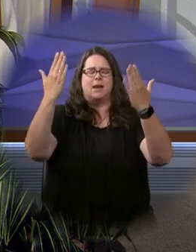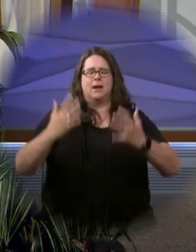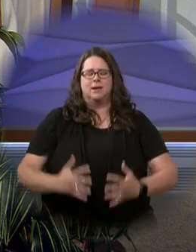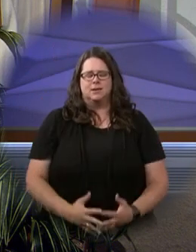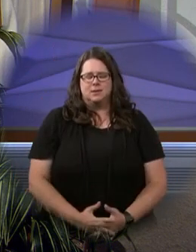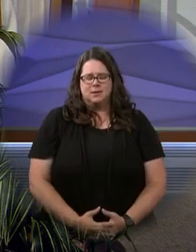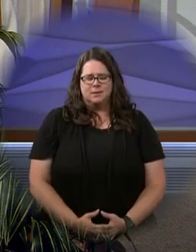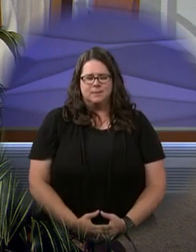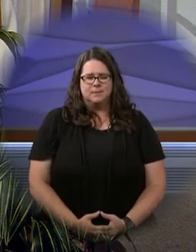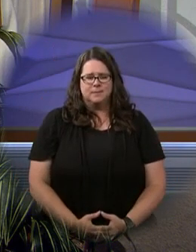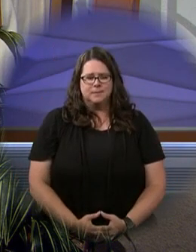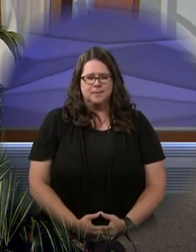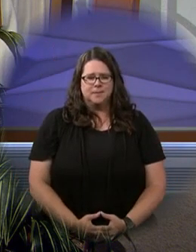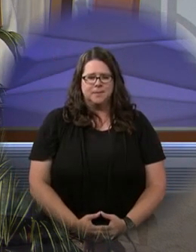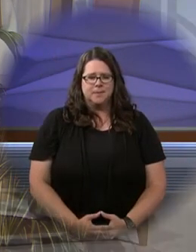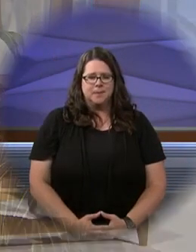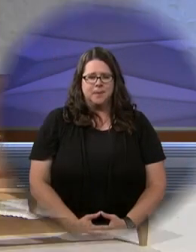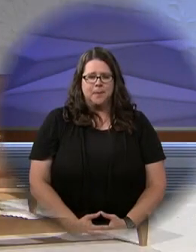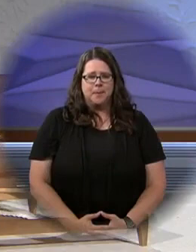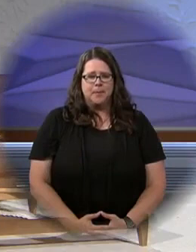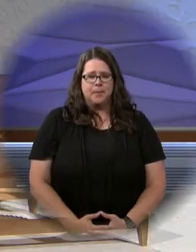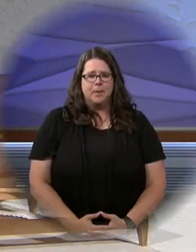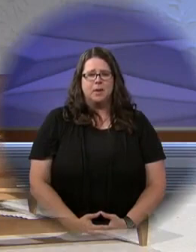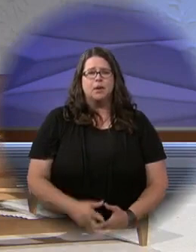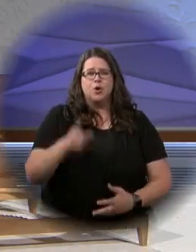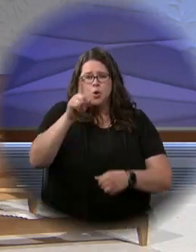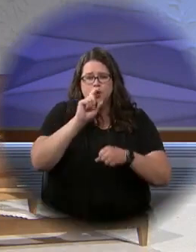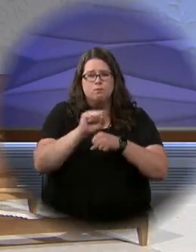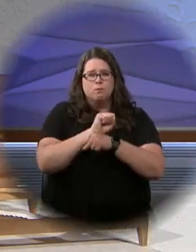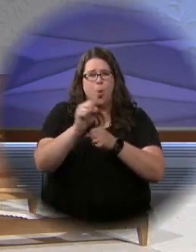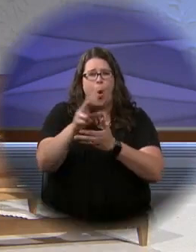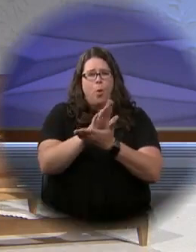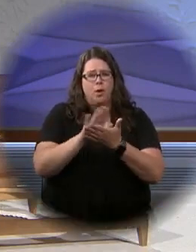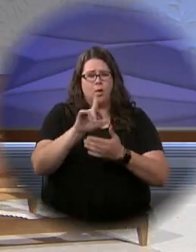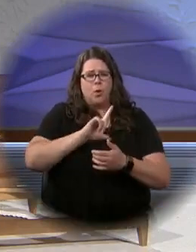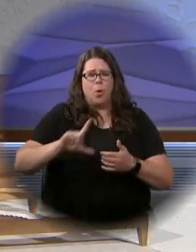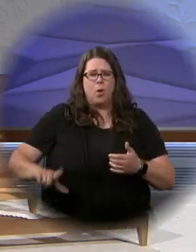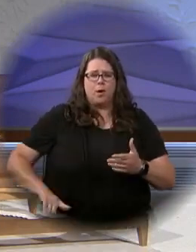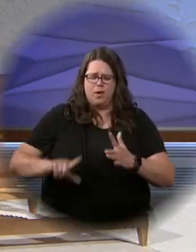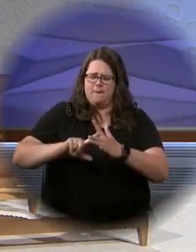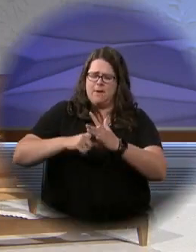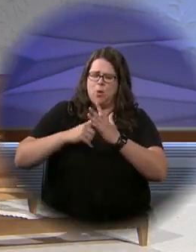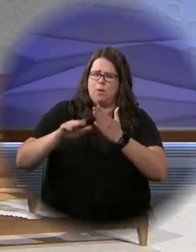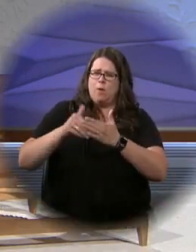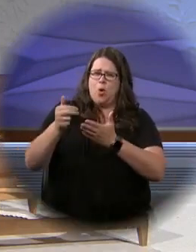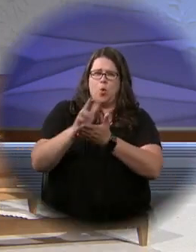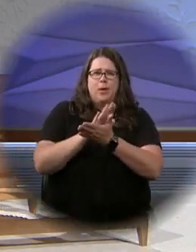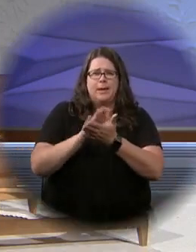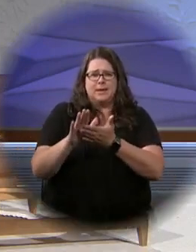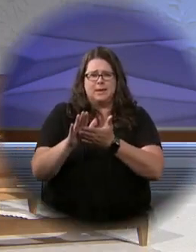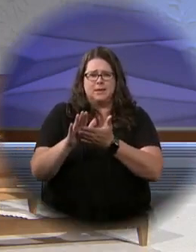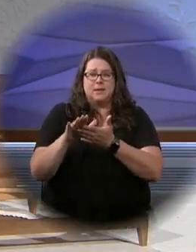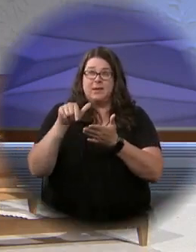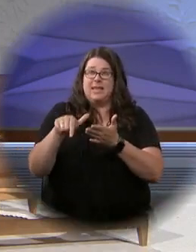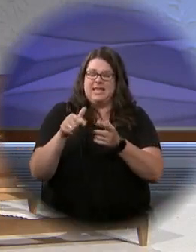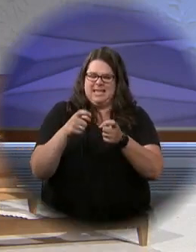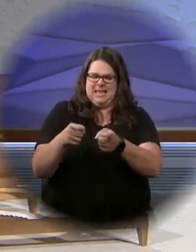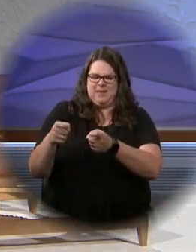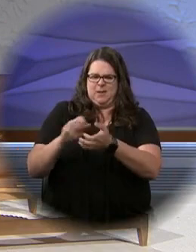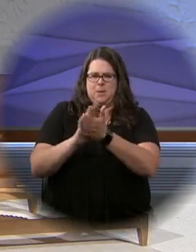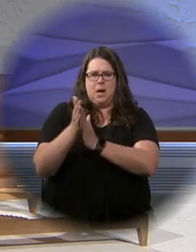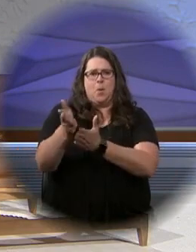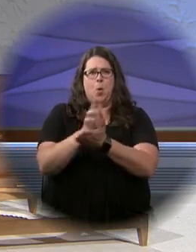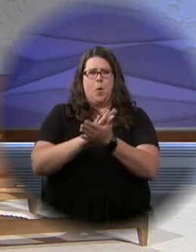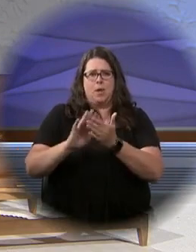Hosanna in the highest. You are indeed holy, O Lord, the fount of all holiness. Make holy